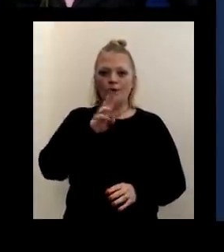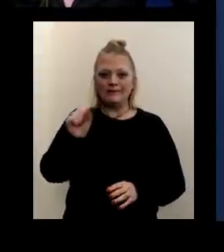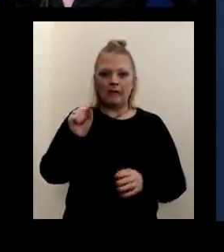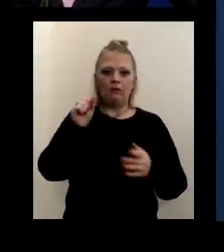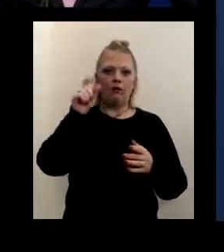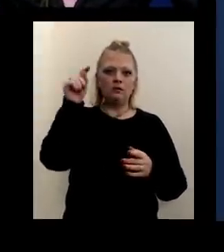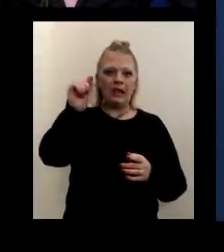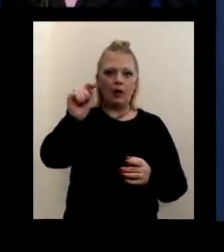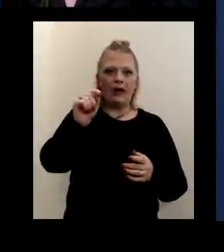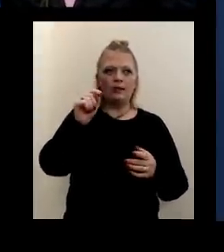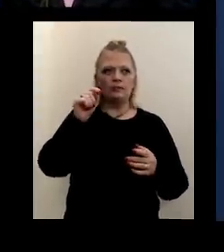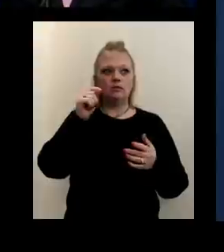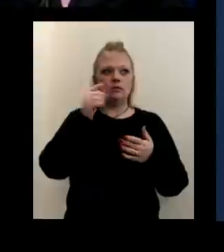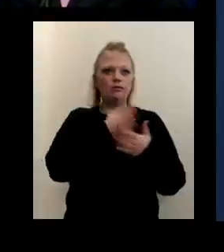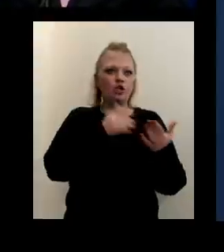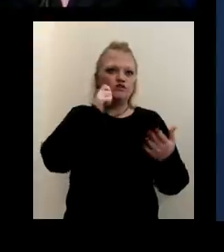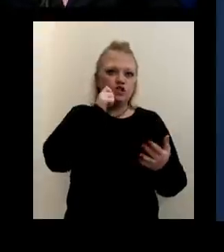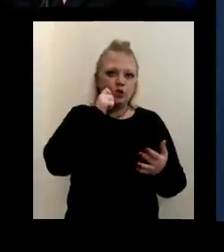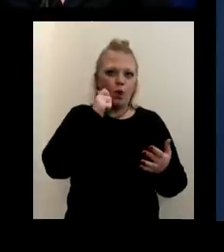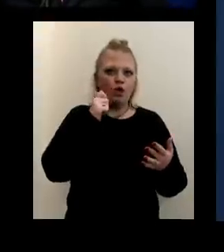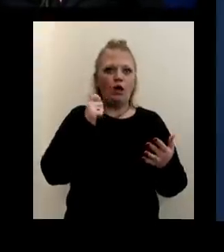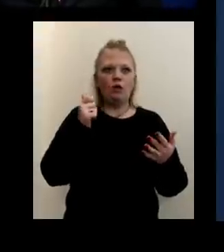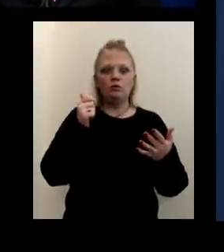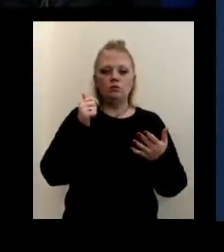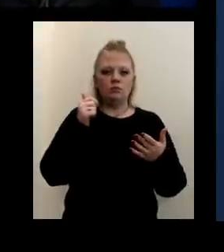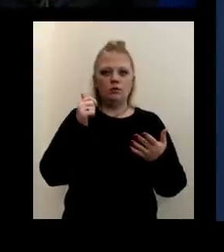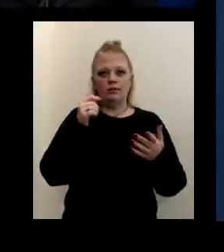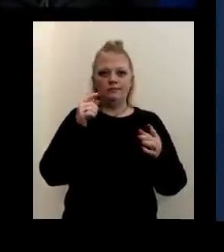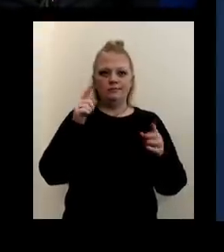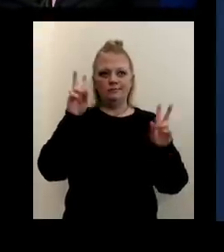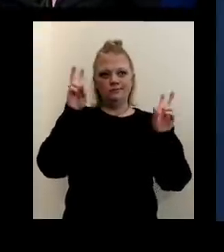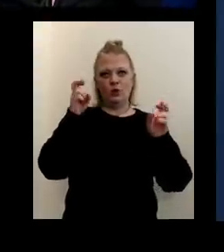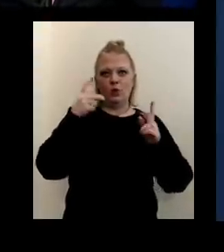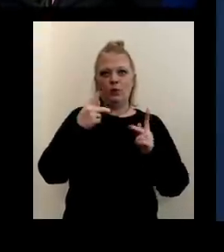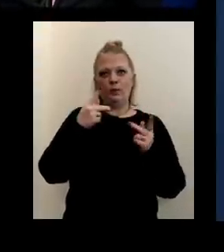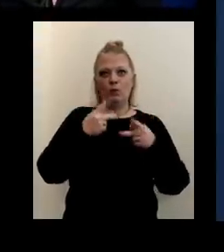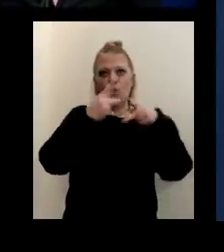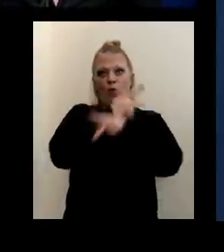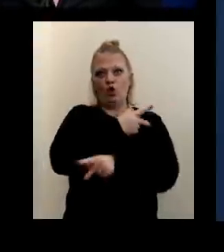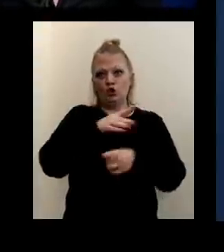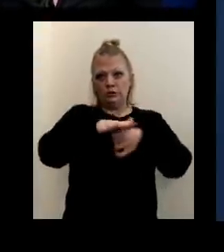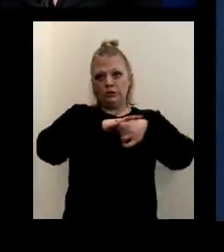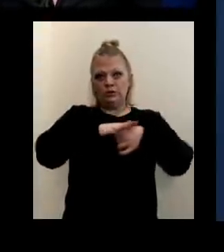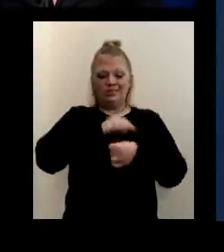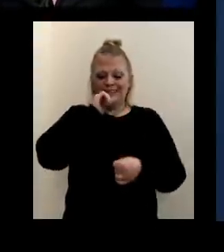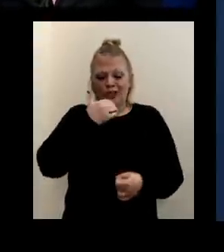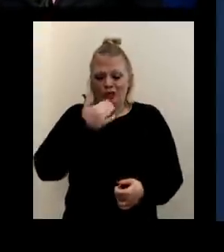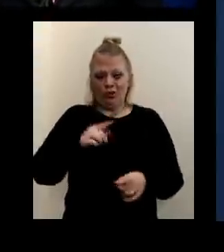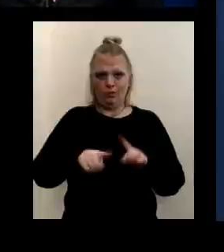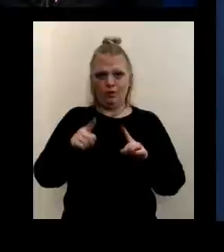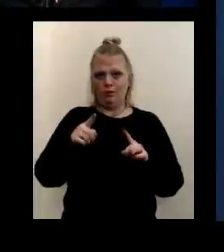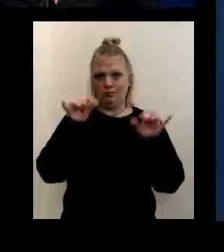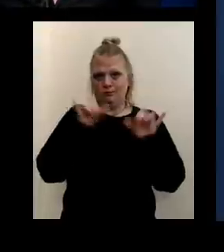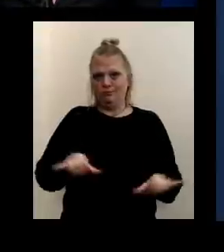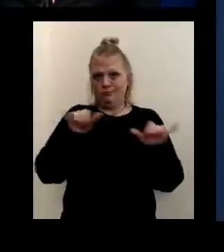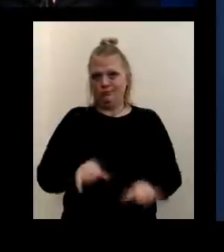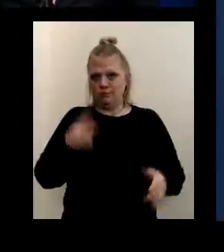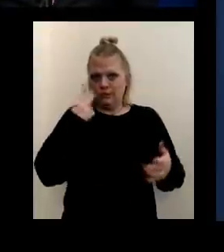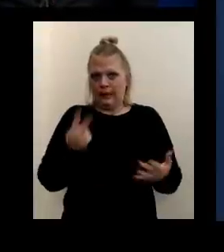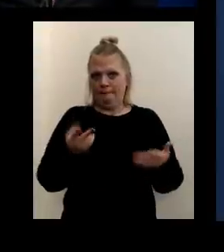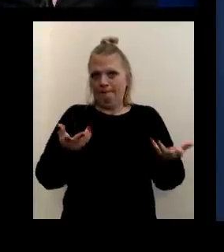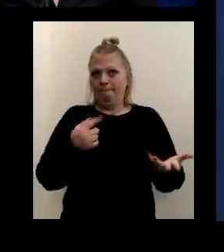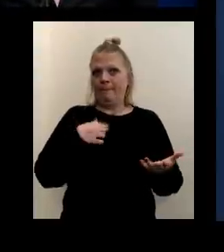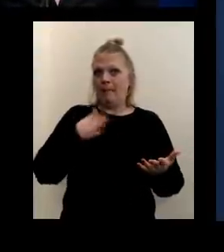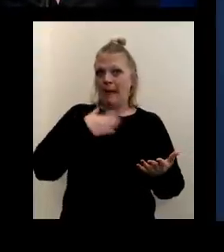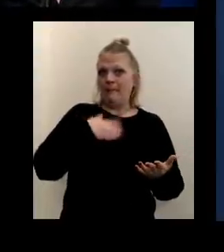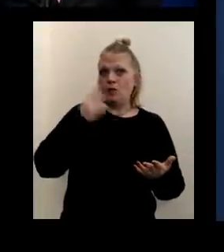and parts of Cheektawaga as being the sort of worst offenders. It's not good, but we continue to see it. I am glad to see in